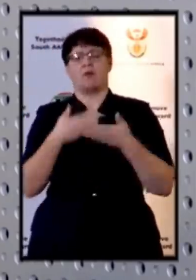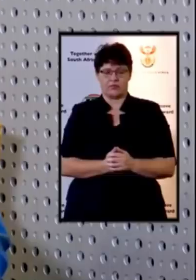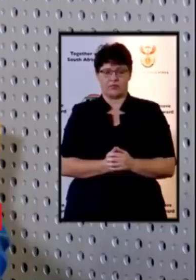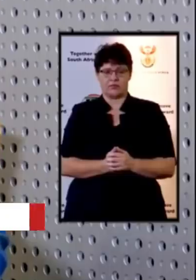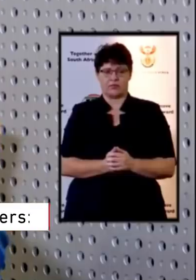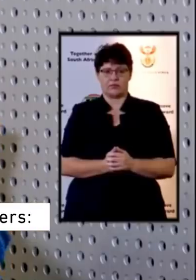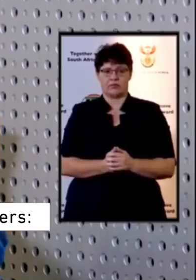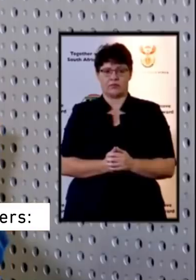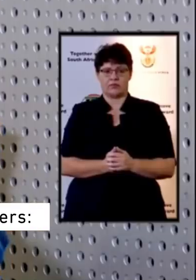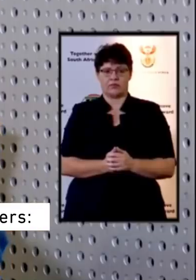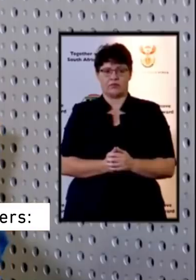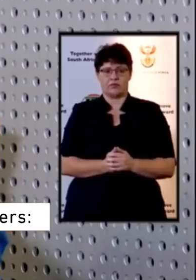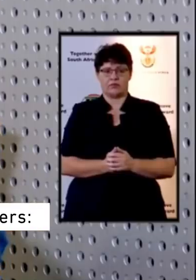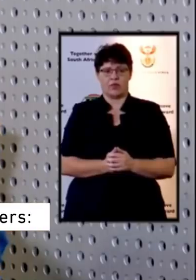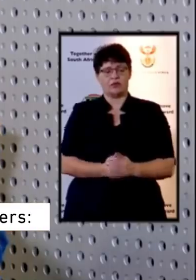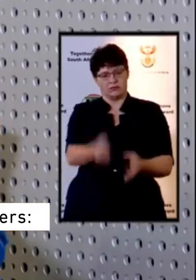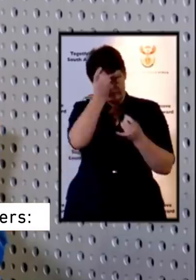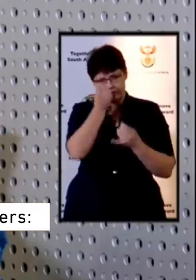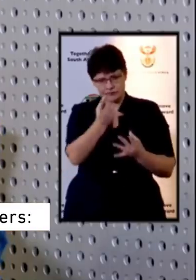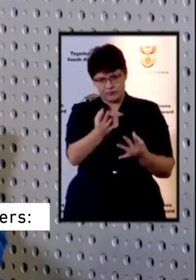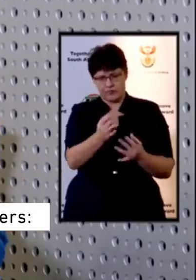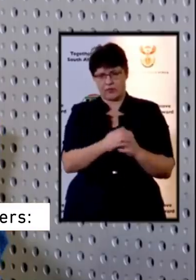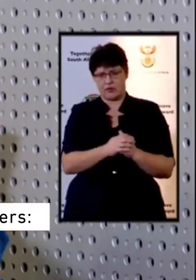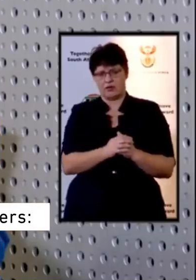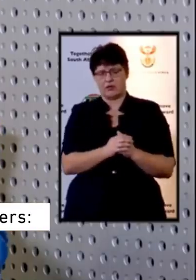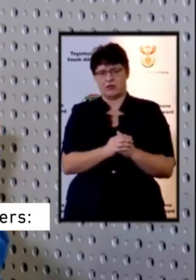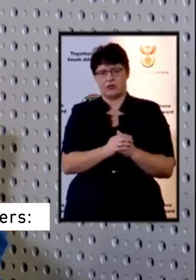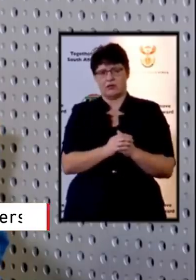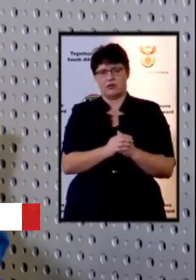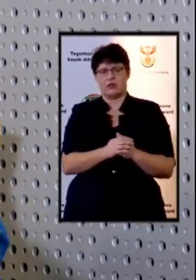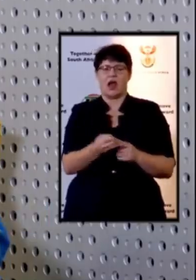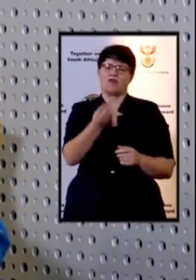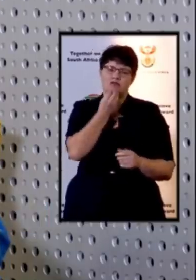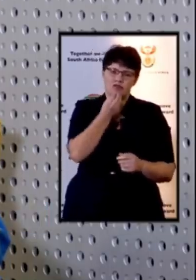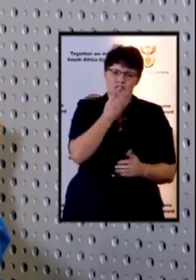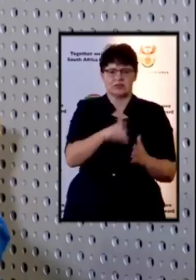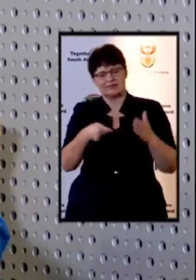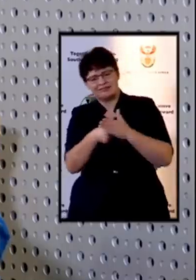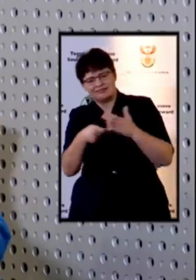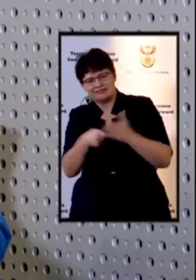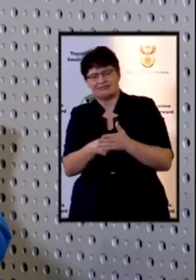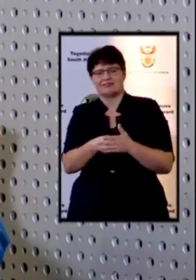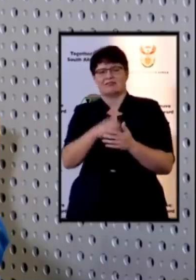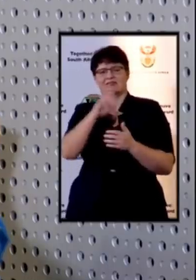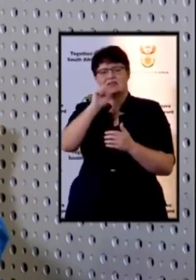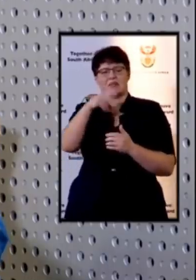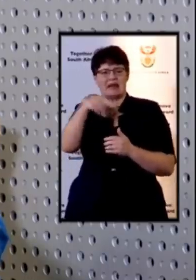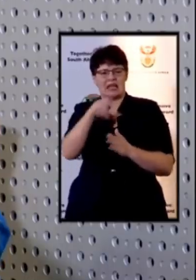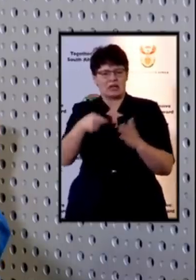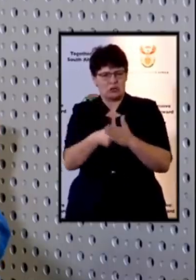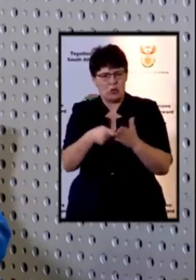also stressing the issue of wholesalers groceries for the shops uh informal